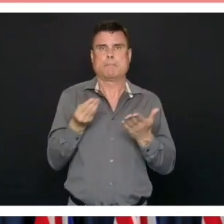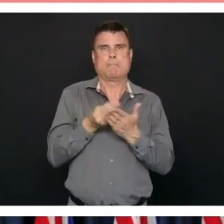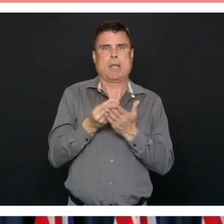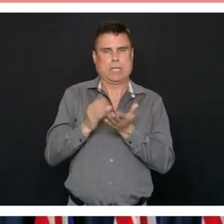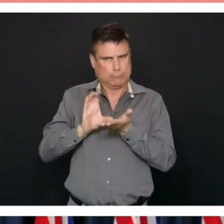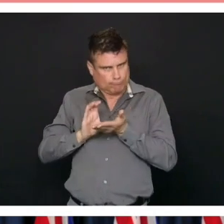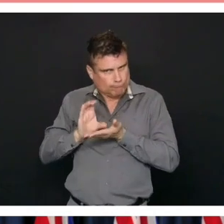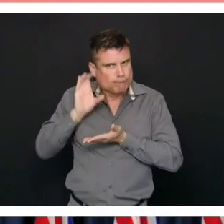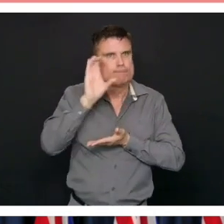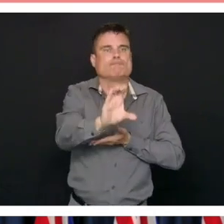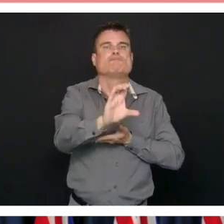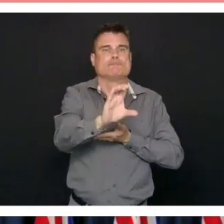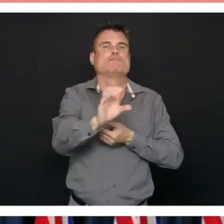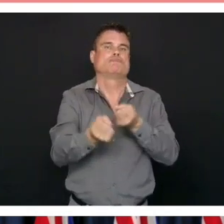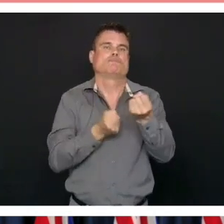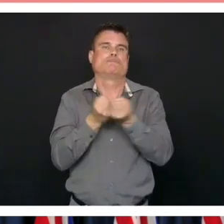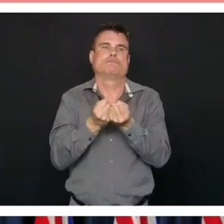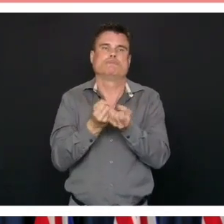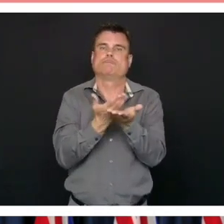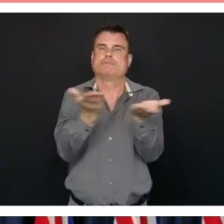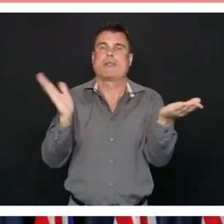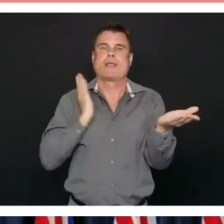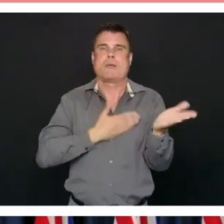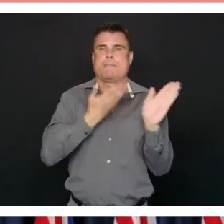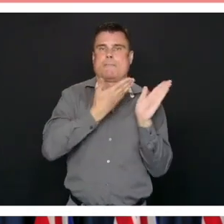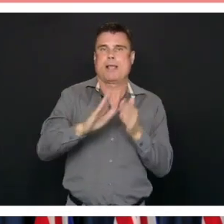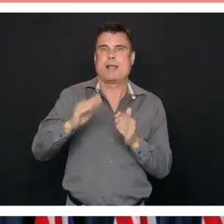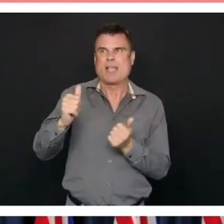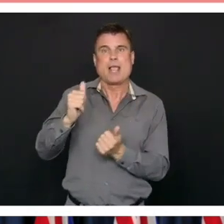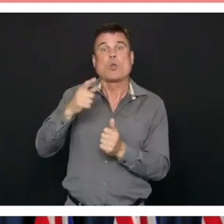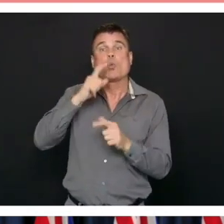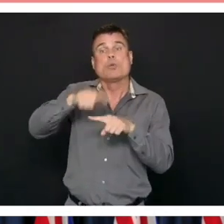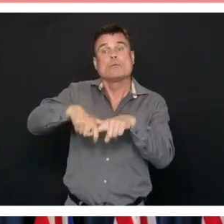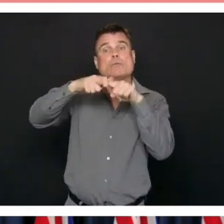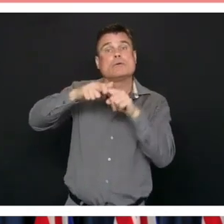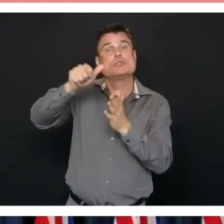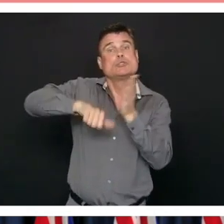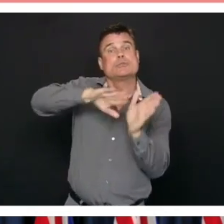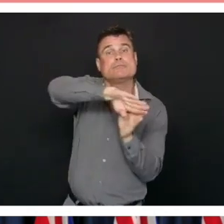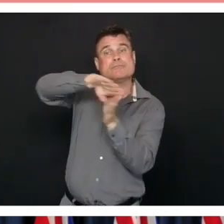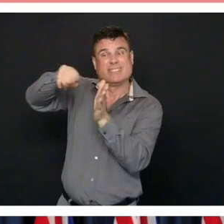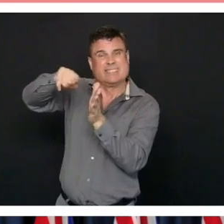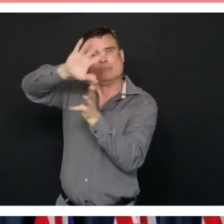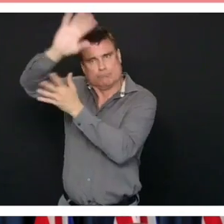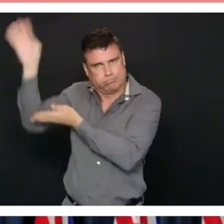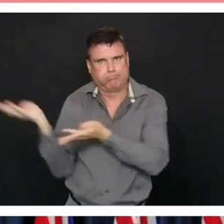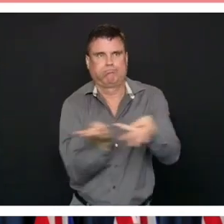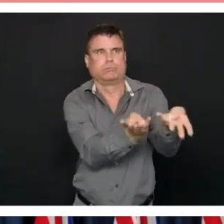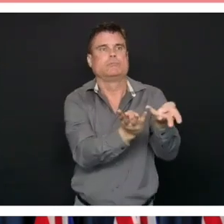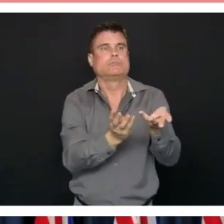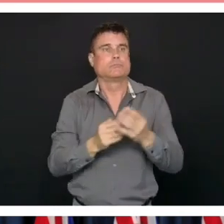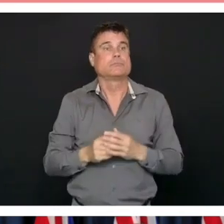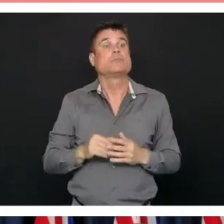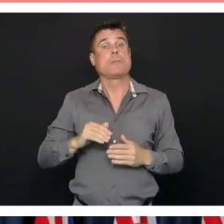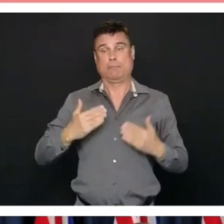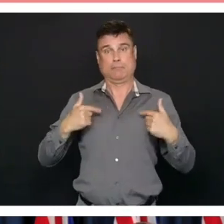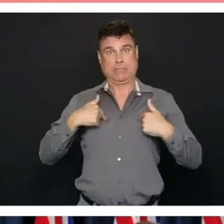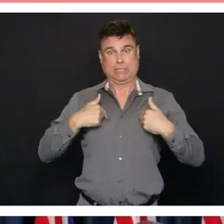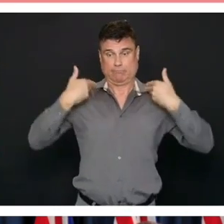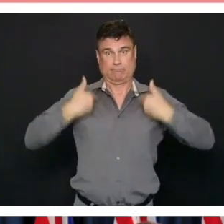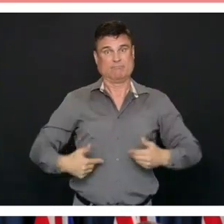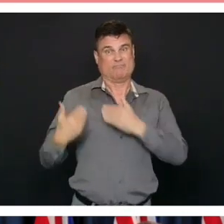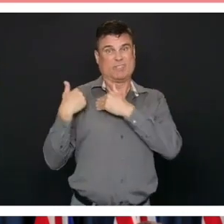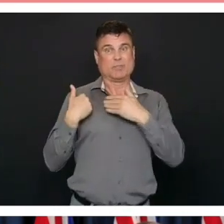renewal. The health ministry and health authorities are committed to transparently updating British Columbians on the progress of this plan by health authority